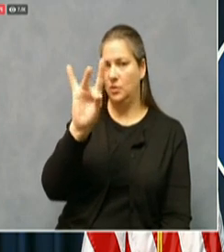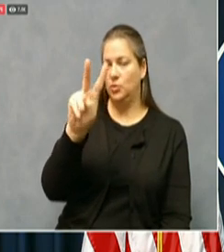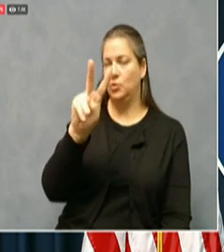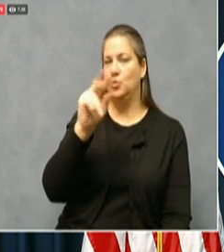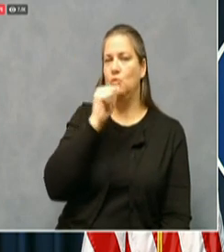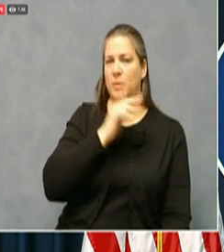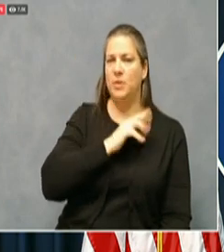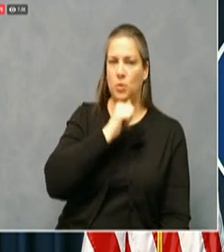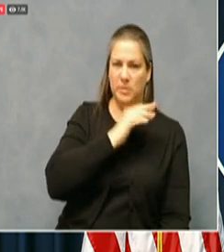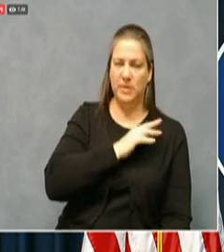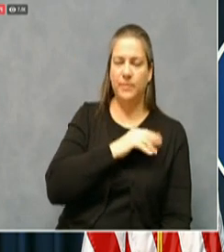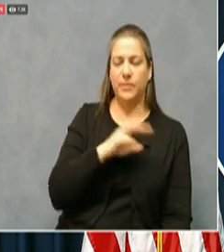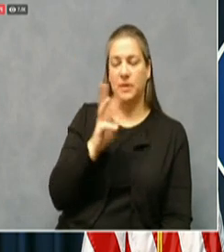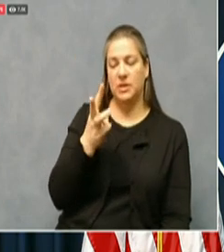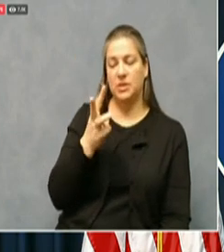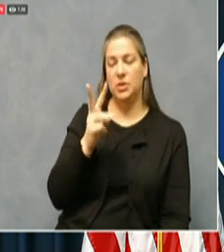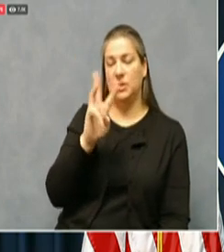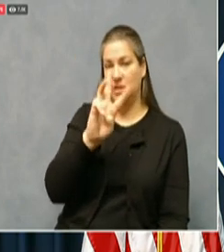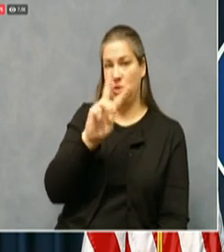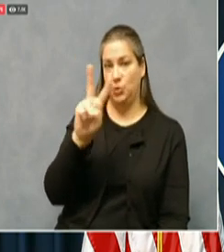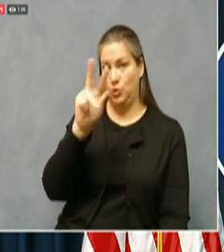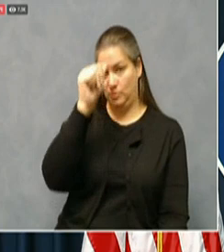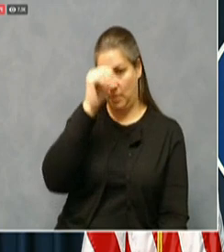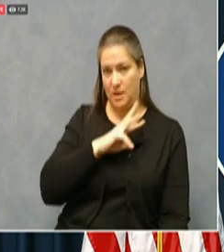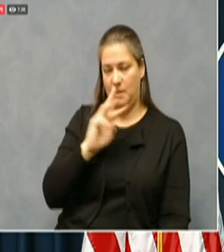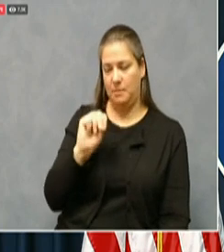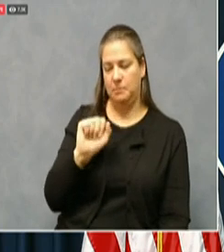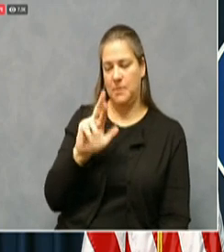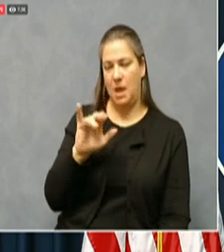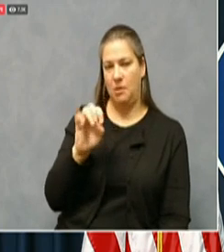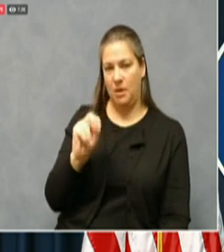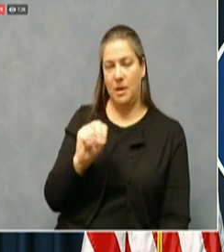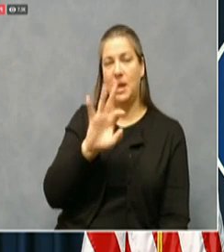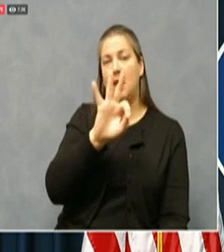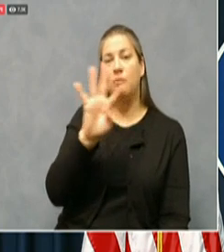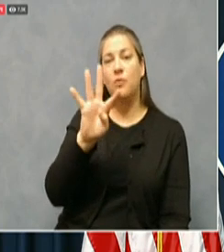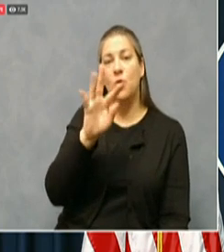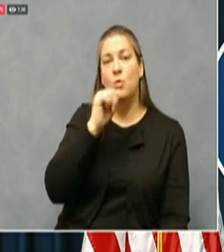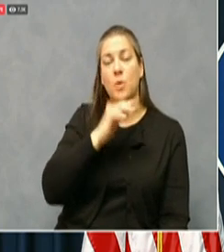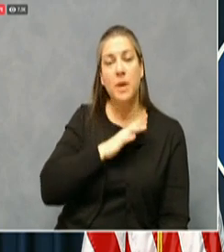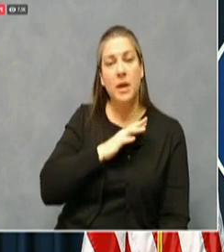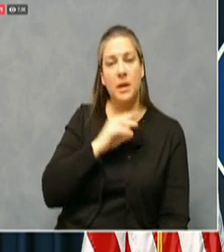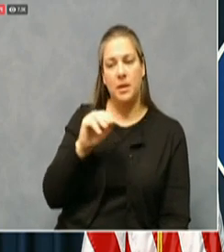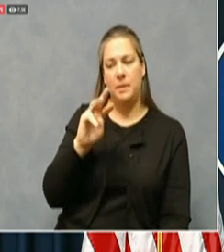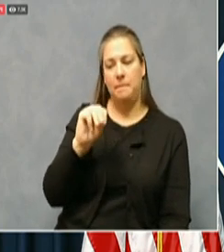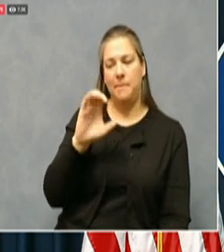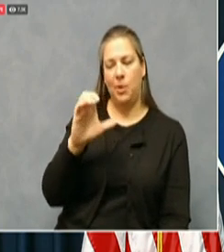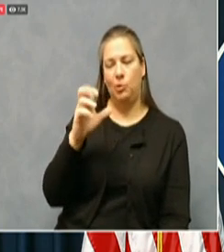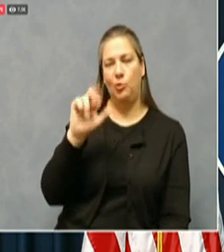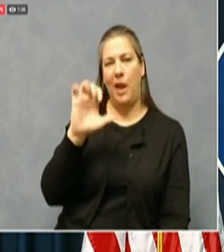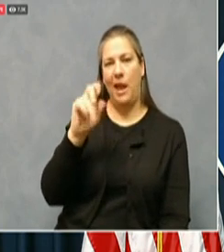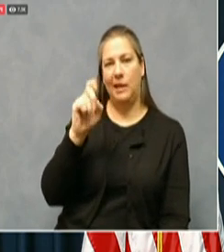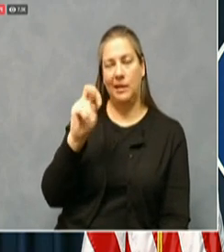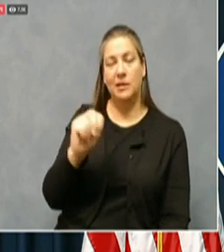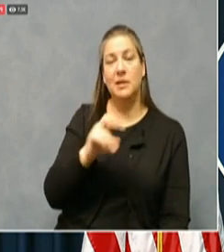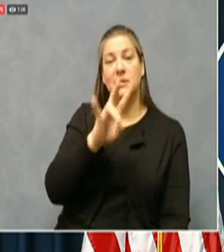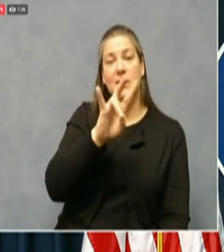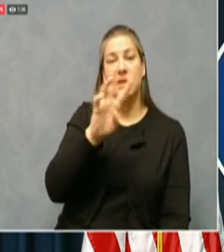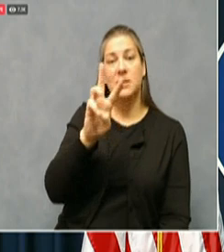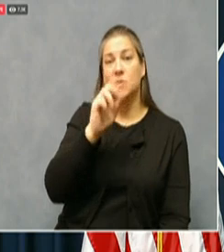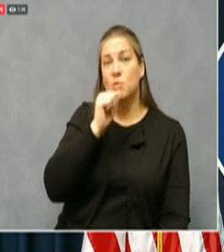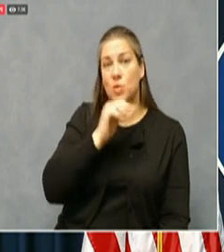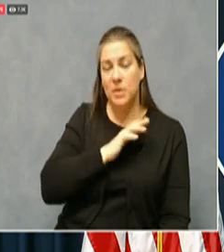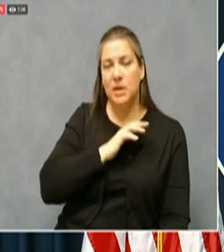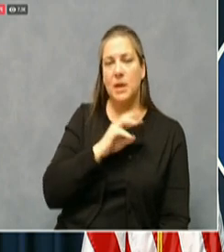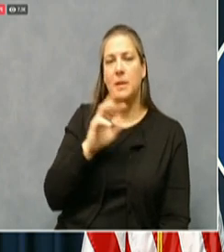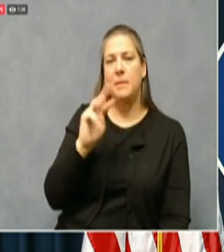62 year old man and Marion, a 94 year old woman in McCracken, 76 year old woman and Metcalf,